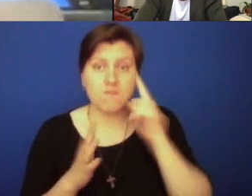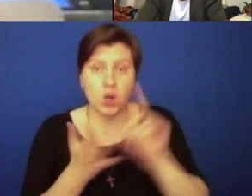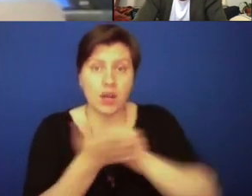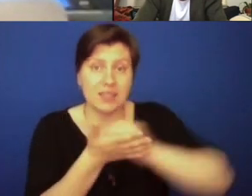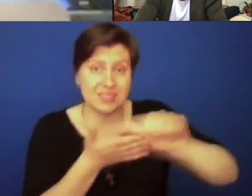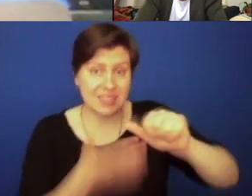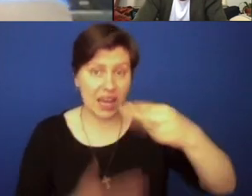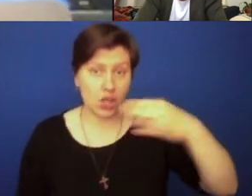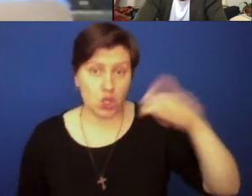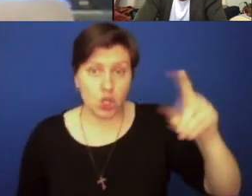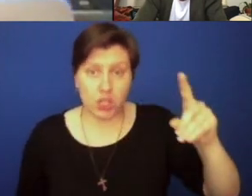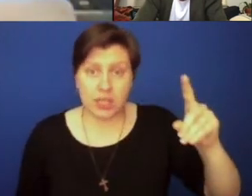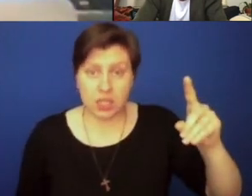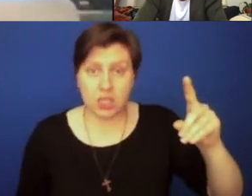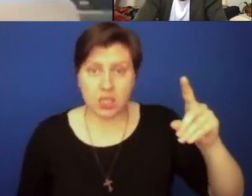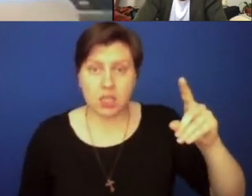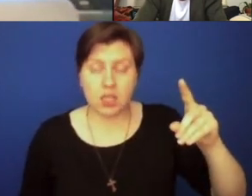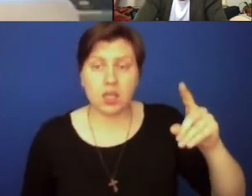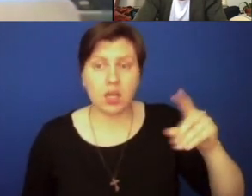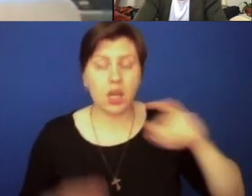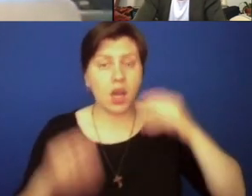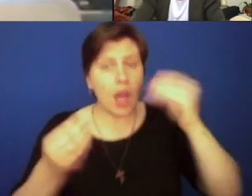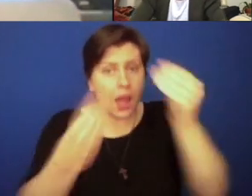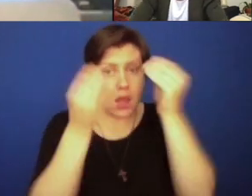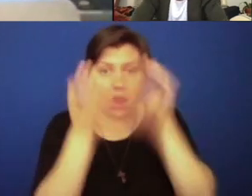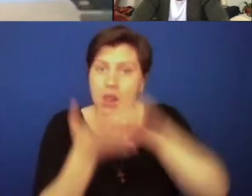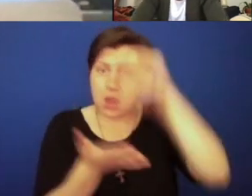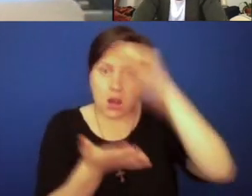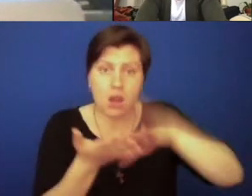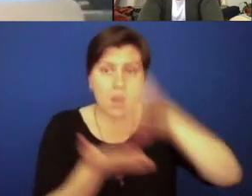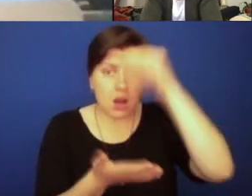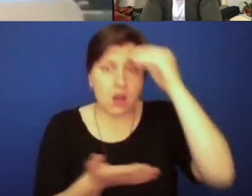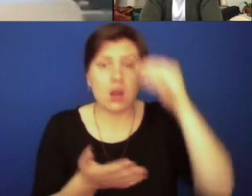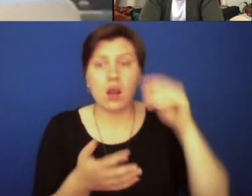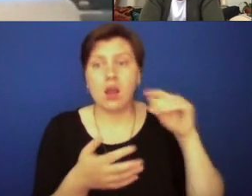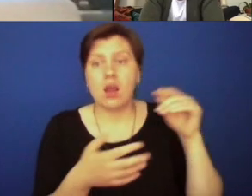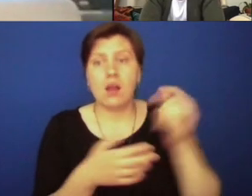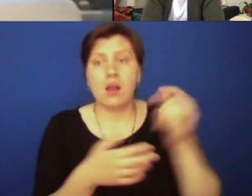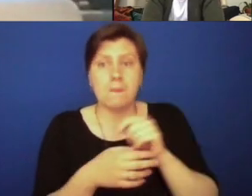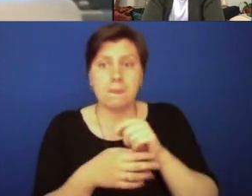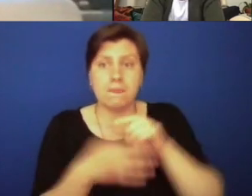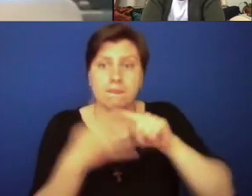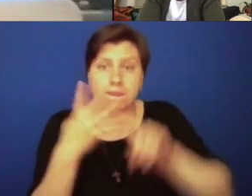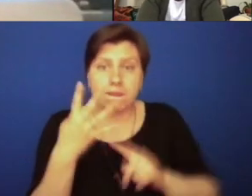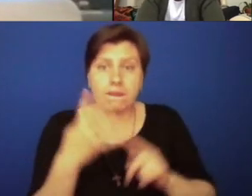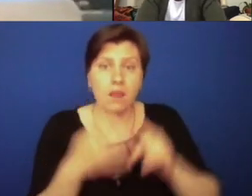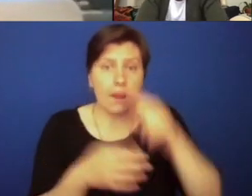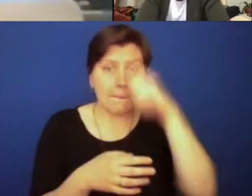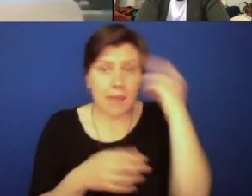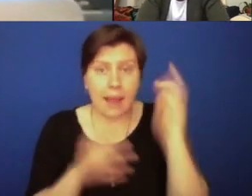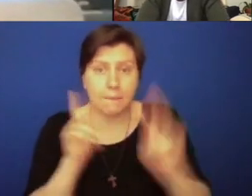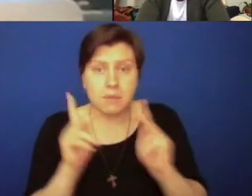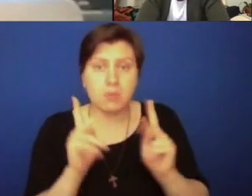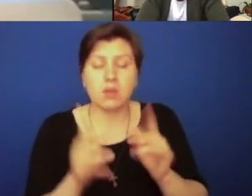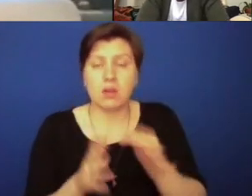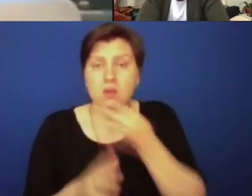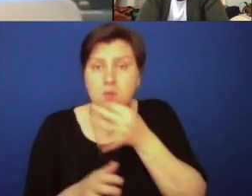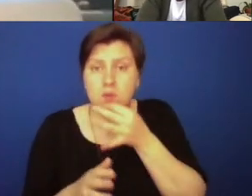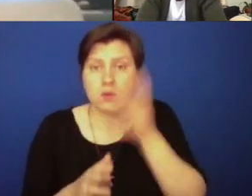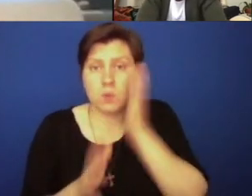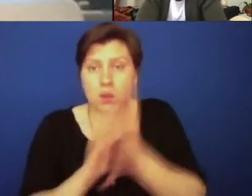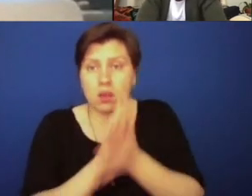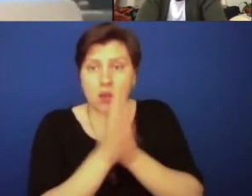sainthood. Educate yourselves on Father Augustus Tolton, Sister Thea Bowman, Pierre Toussaint, Mother Mary Lang,